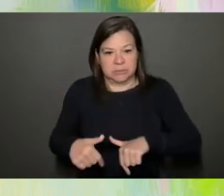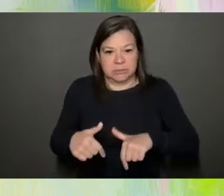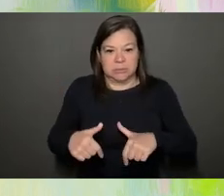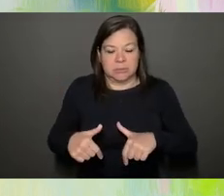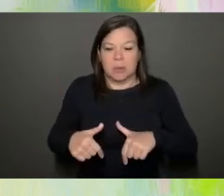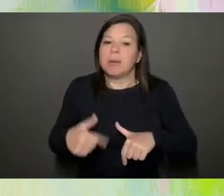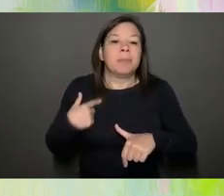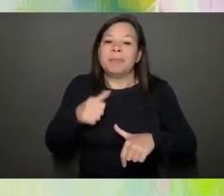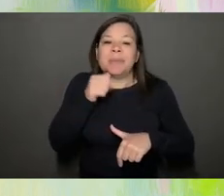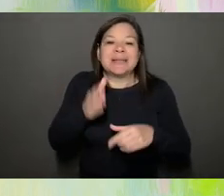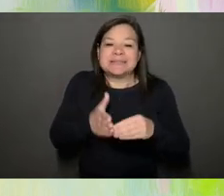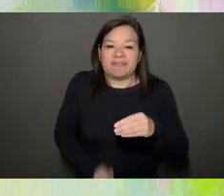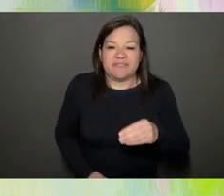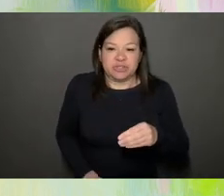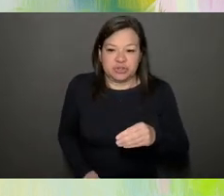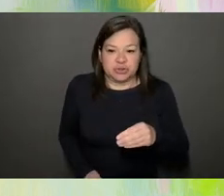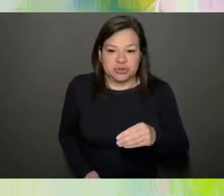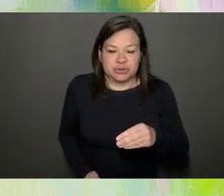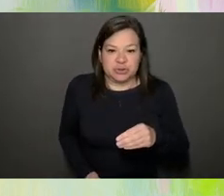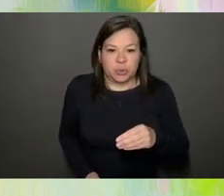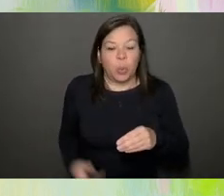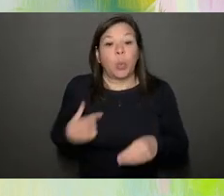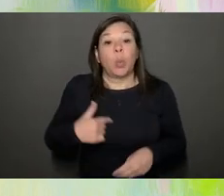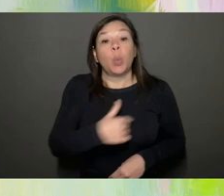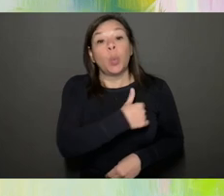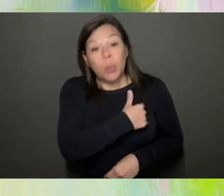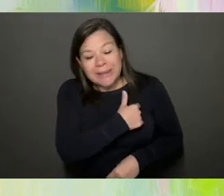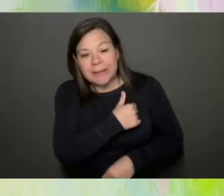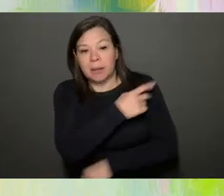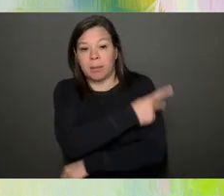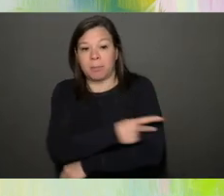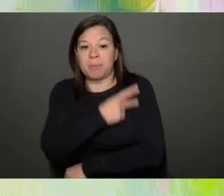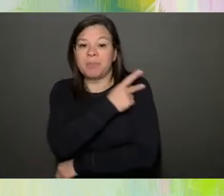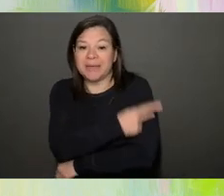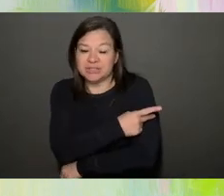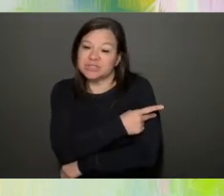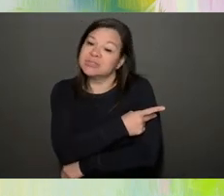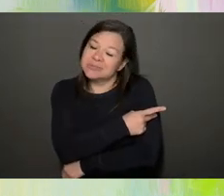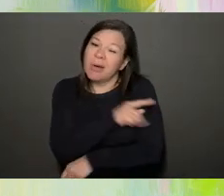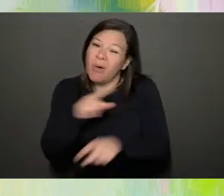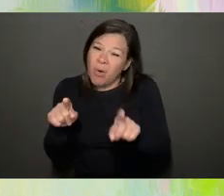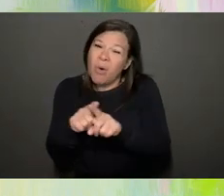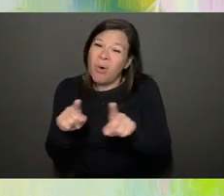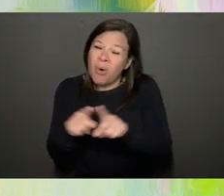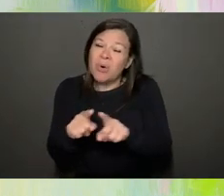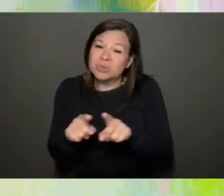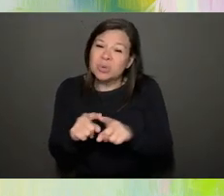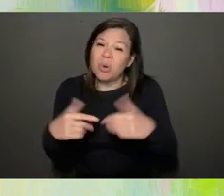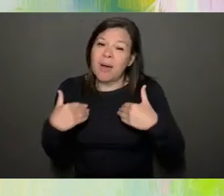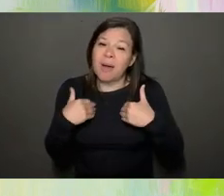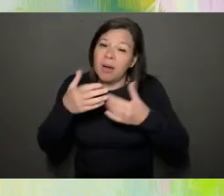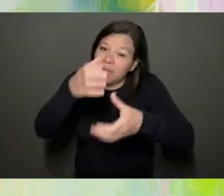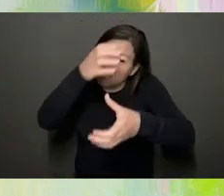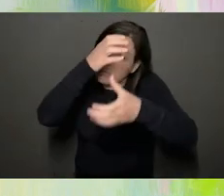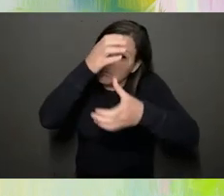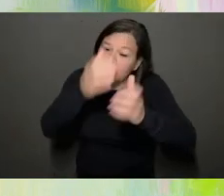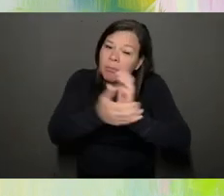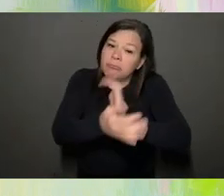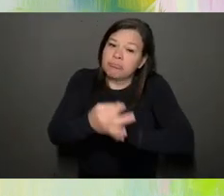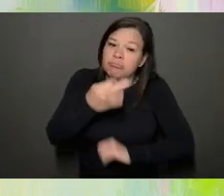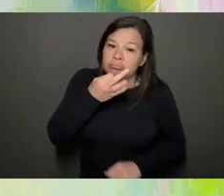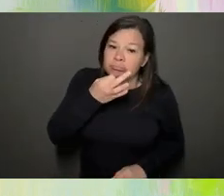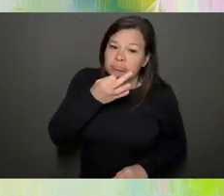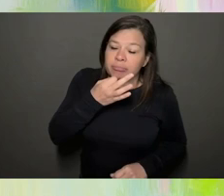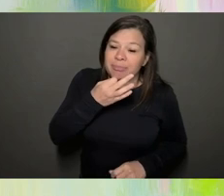equation that we, the patients, we also have like an equal level of expertise with our